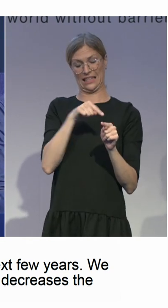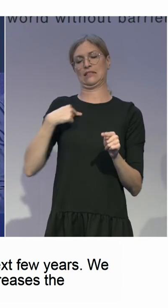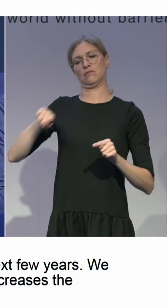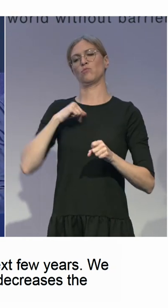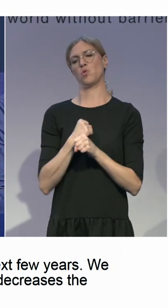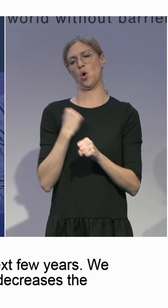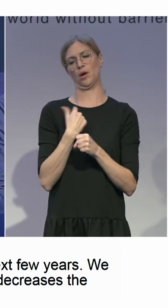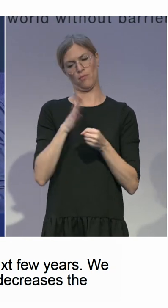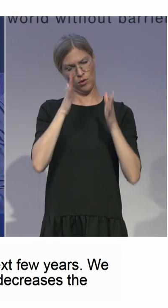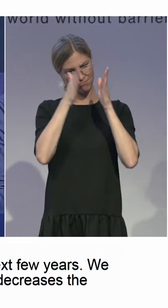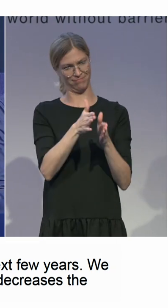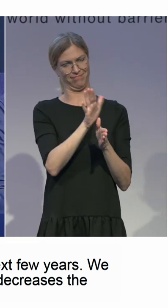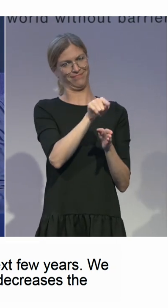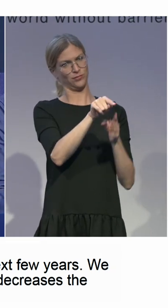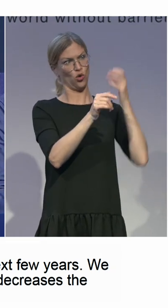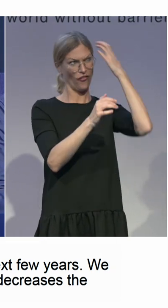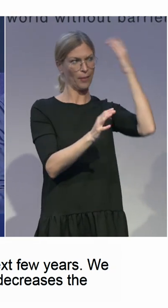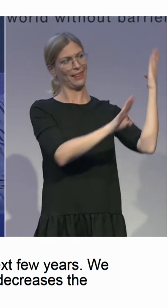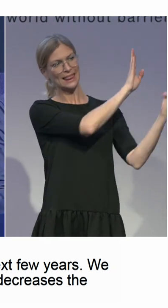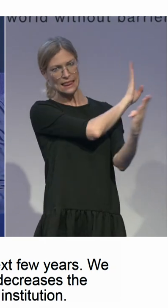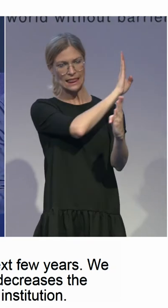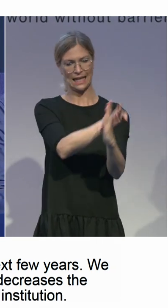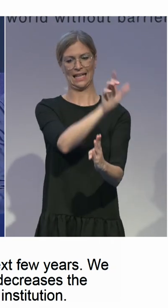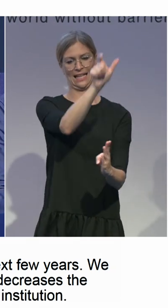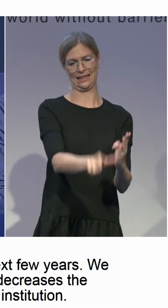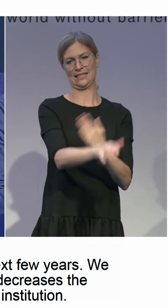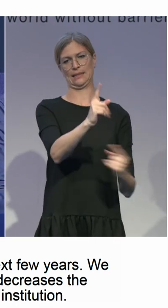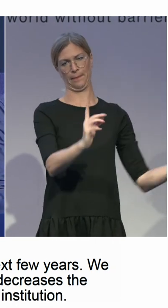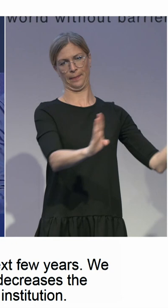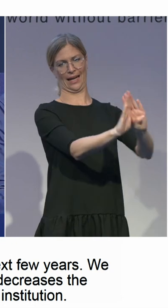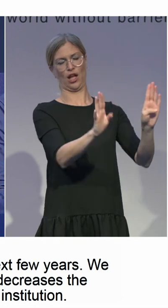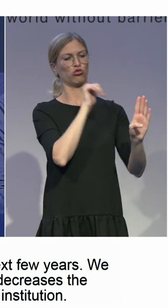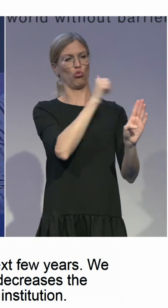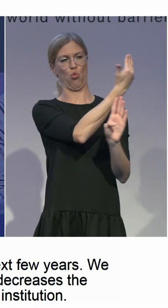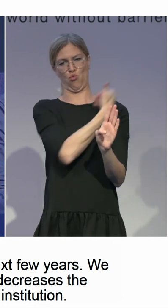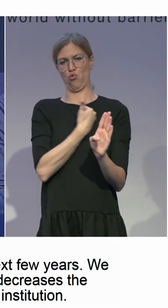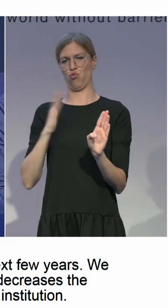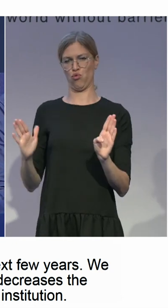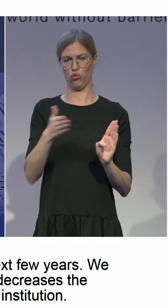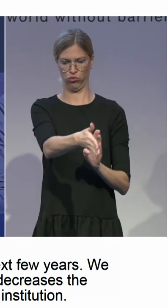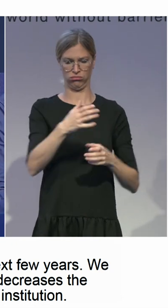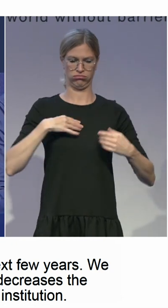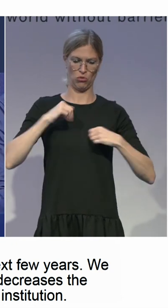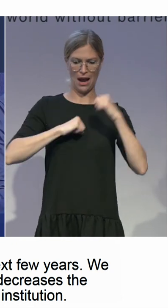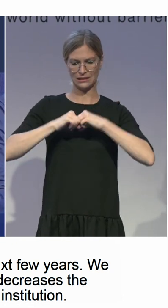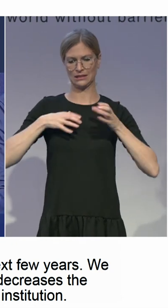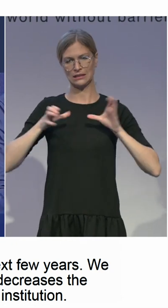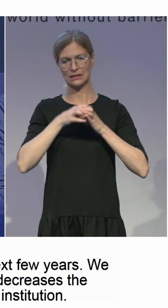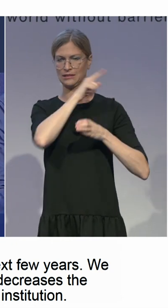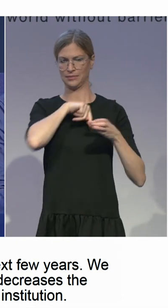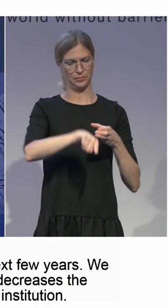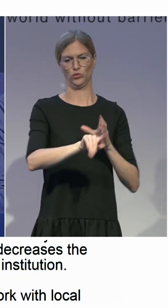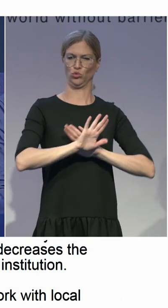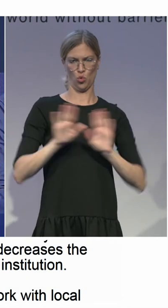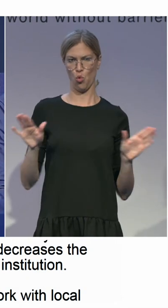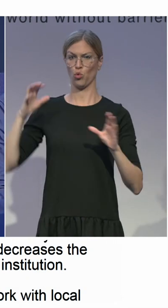crucial point, we work with the local municipalities and agents and people from the welfare